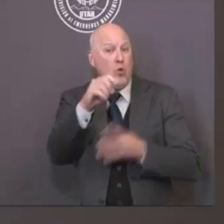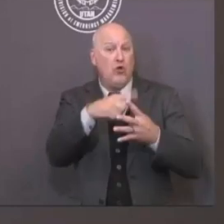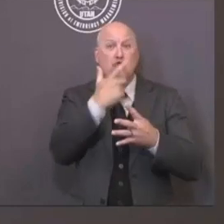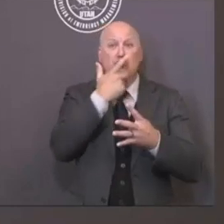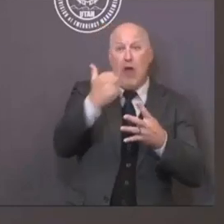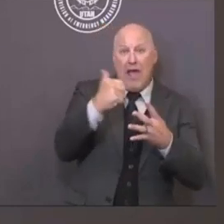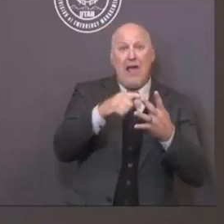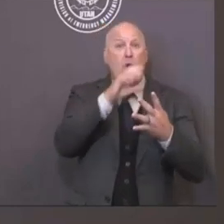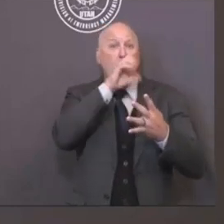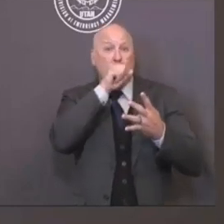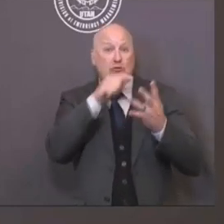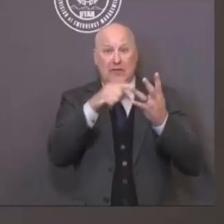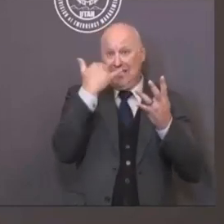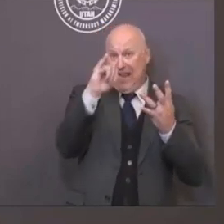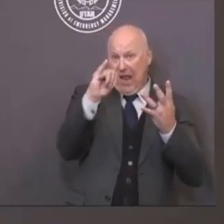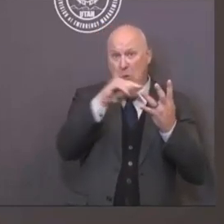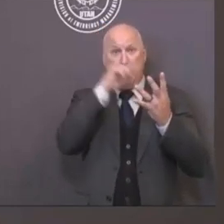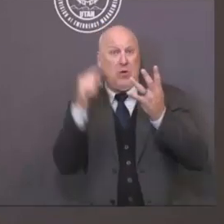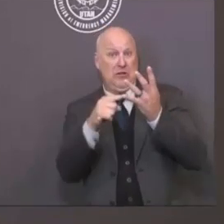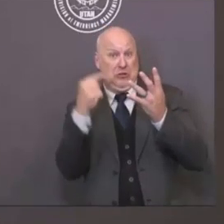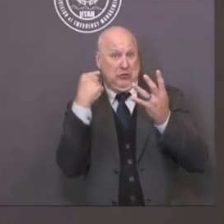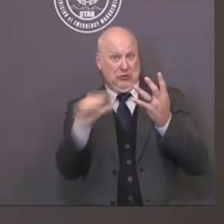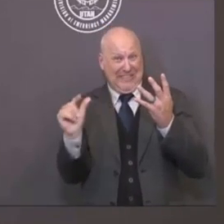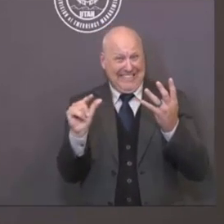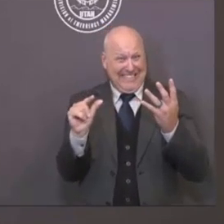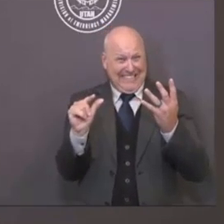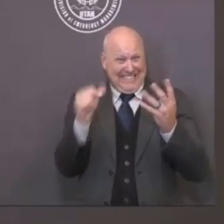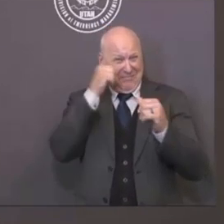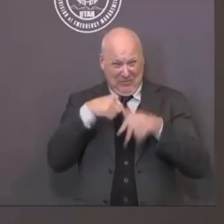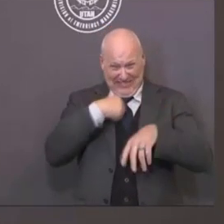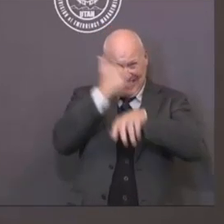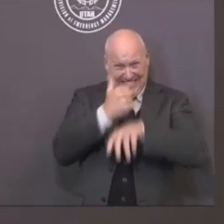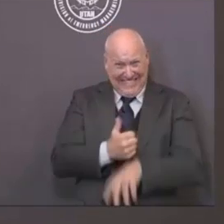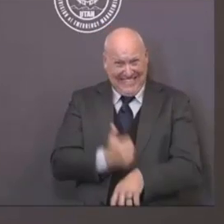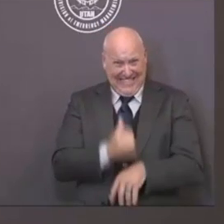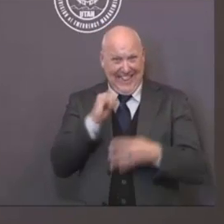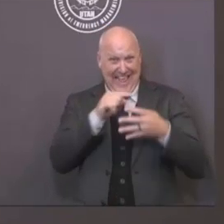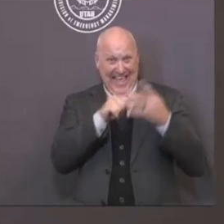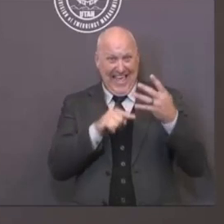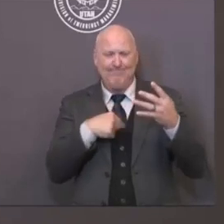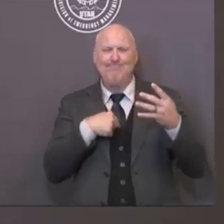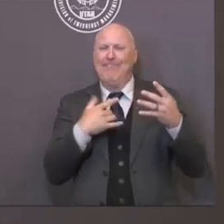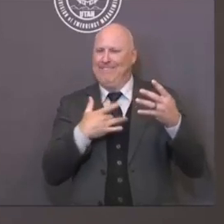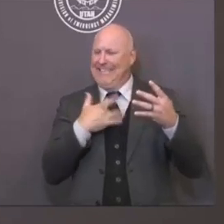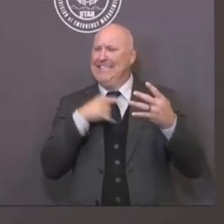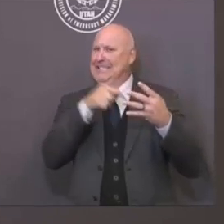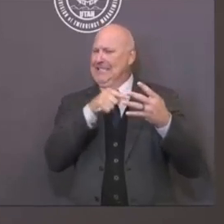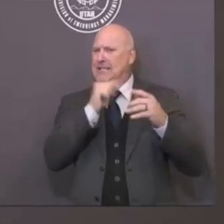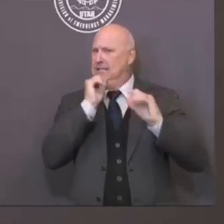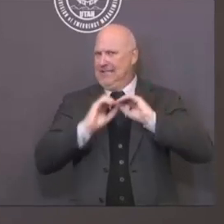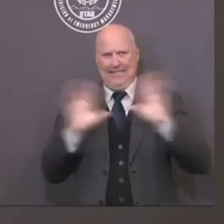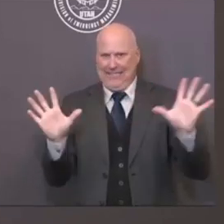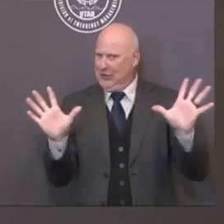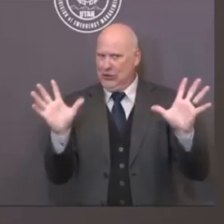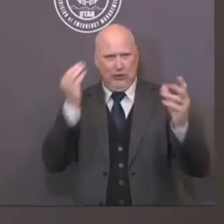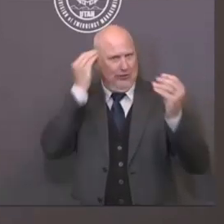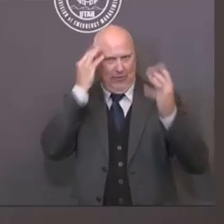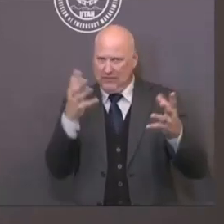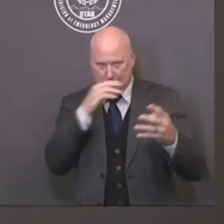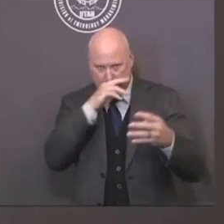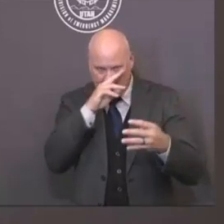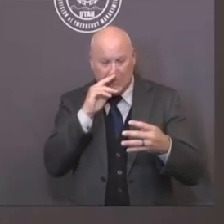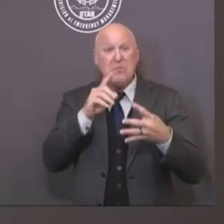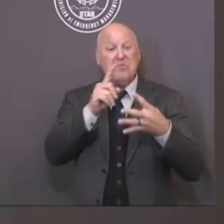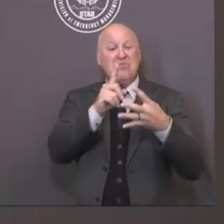risk. We said red was high risk, orange was moderate risk, yellow was low risk, and